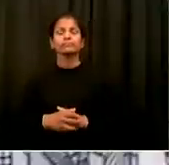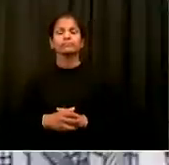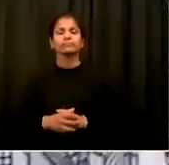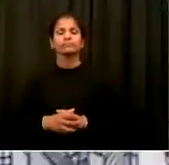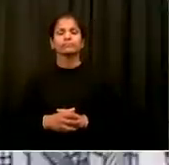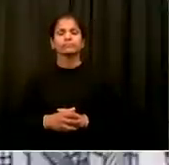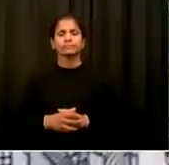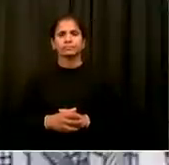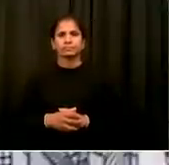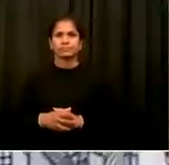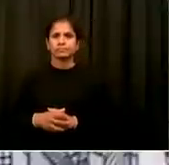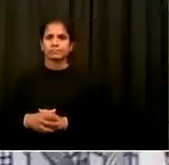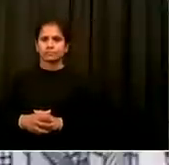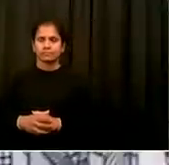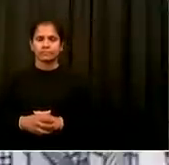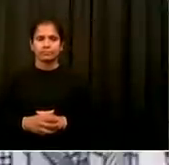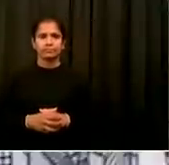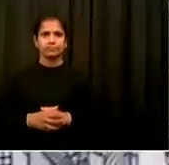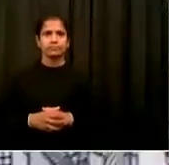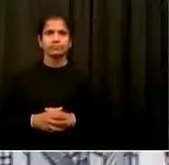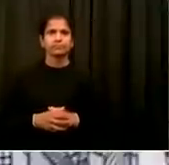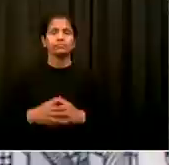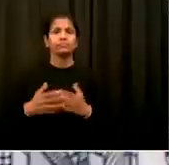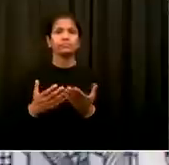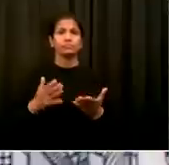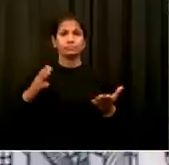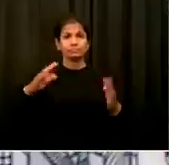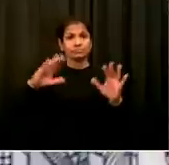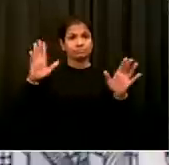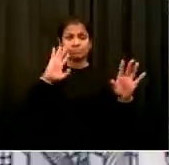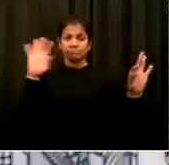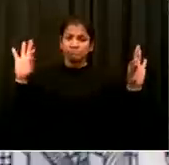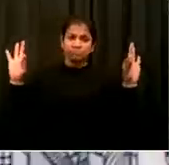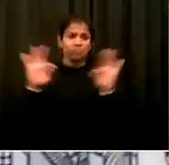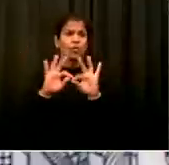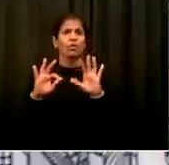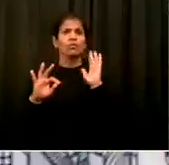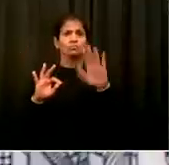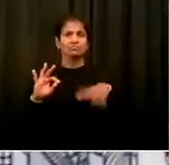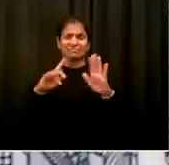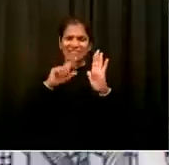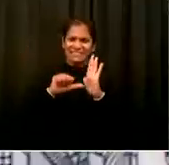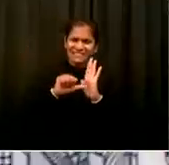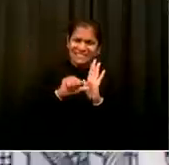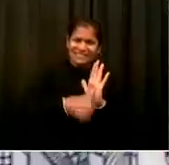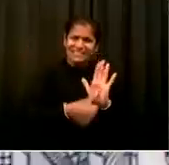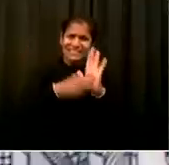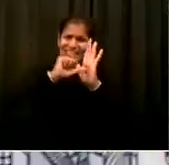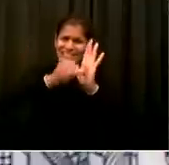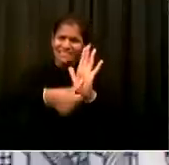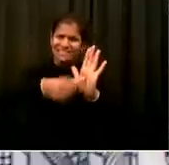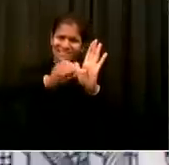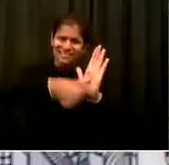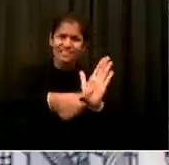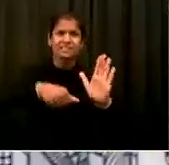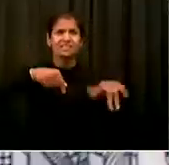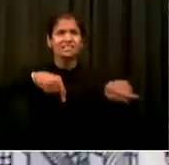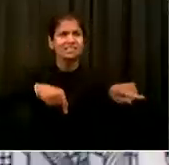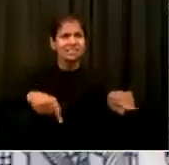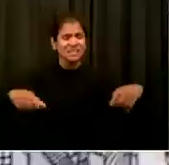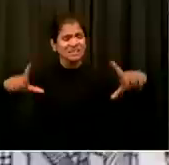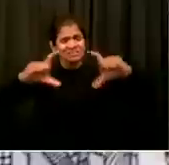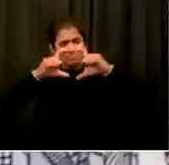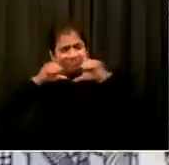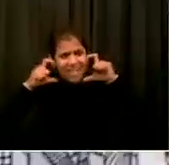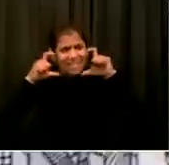of these tools help us, and I want to come back to testing, because it really is the essence of everything. Testing to get us the information we